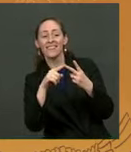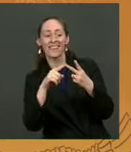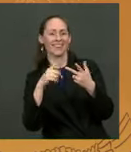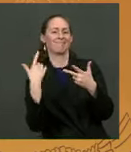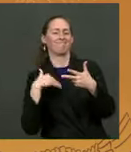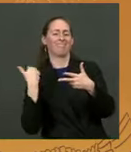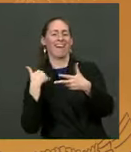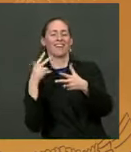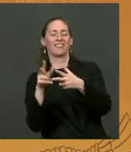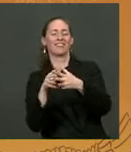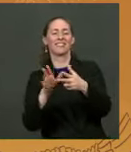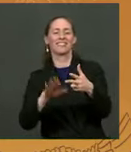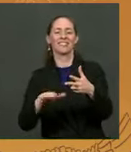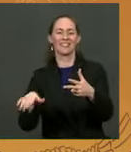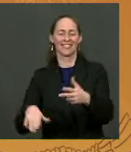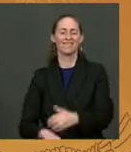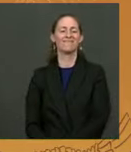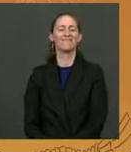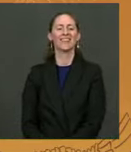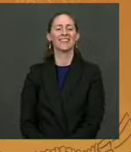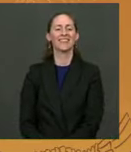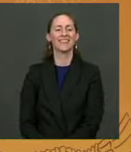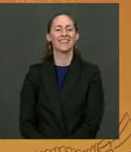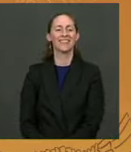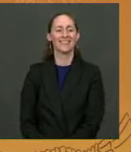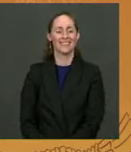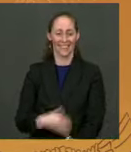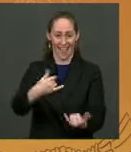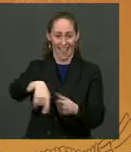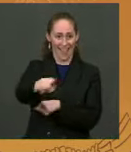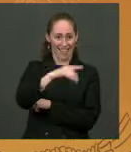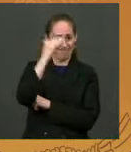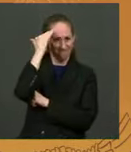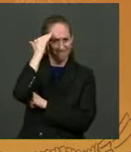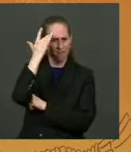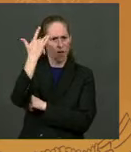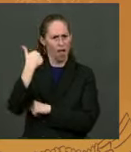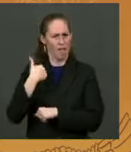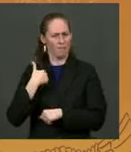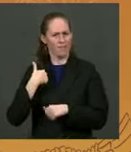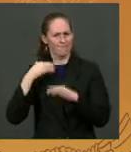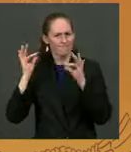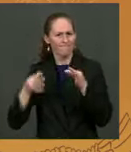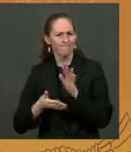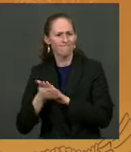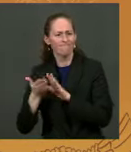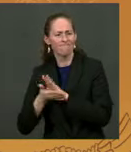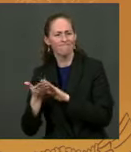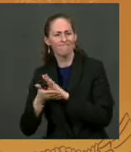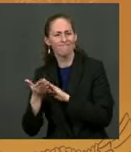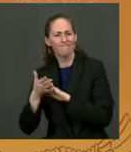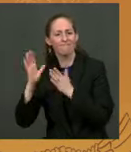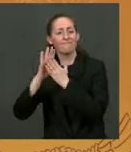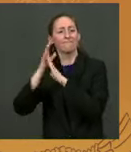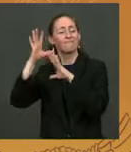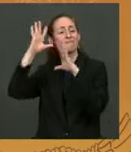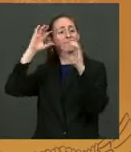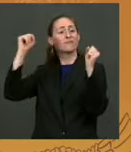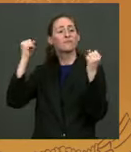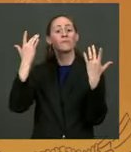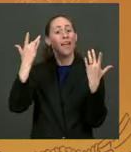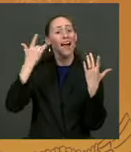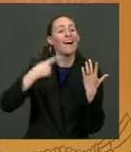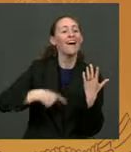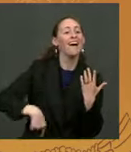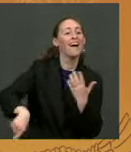— your parents will understand the reason I ran for President, is so my grandchildren your age could have Secret Service protection. Because